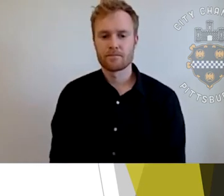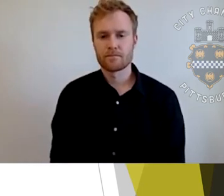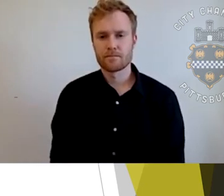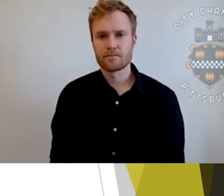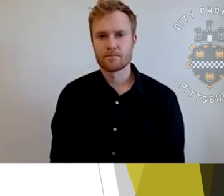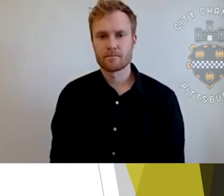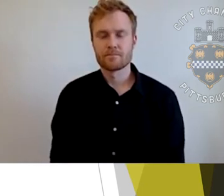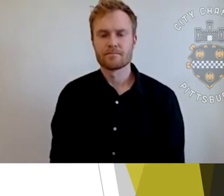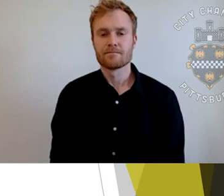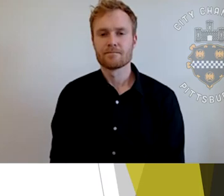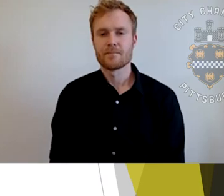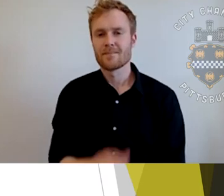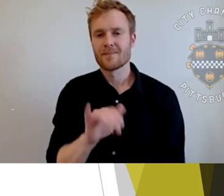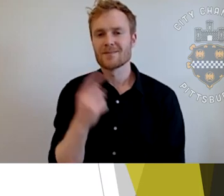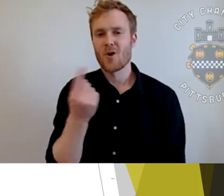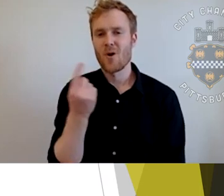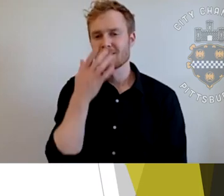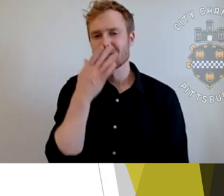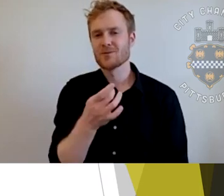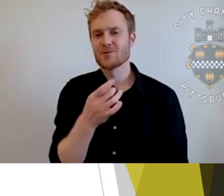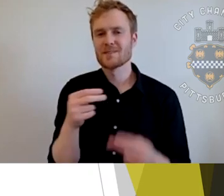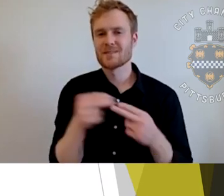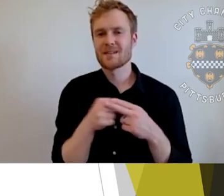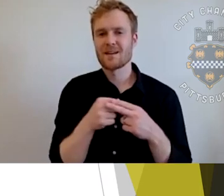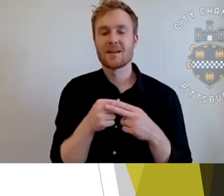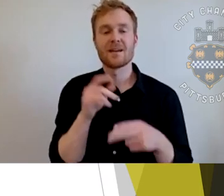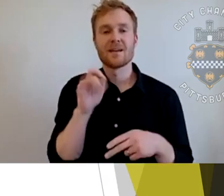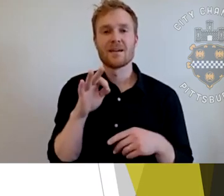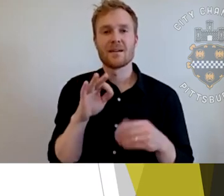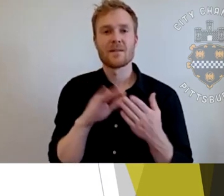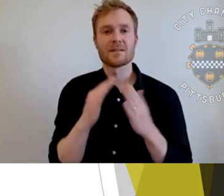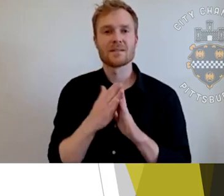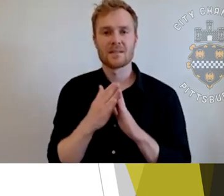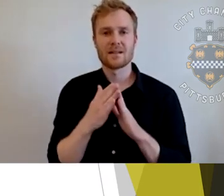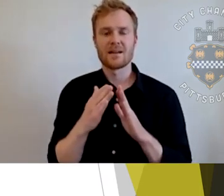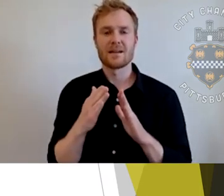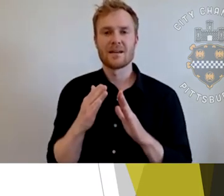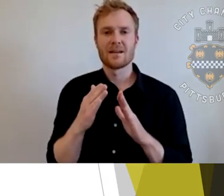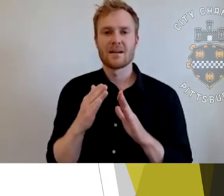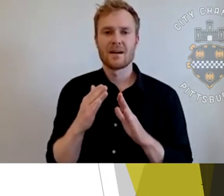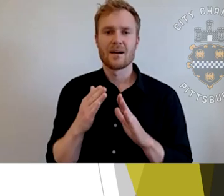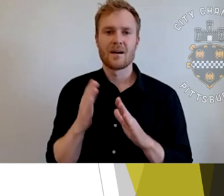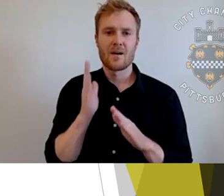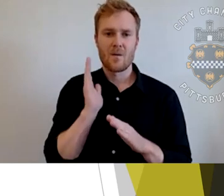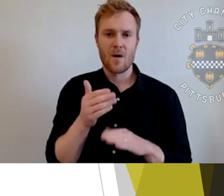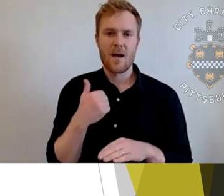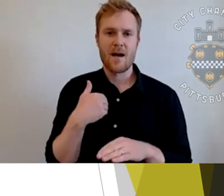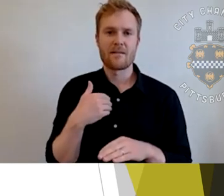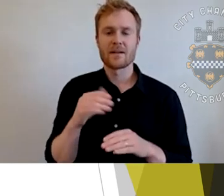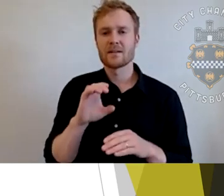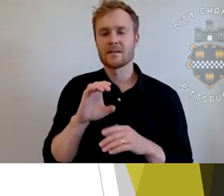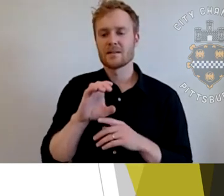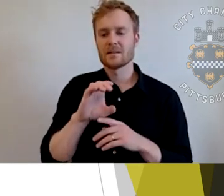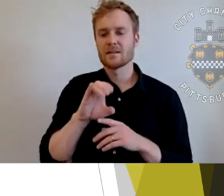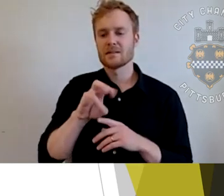Yeah, this is always an interesting slide when the city conducts, um, a spring and a fall civic leadership academy class for